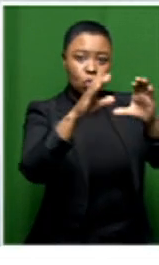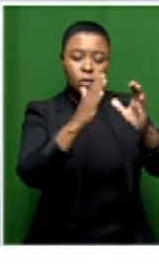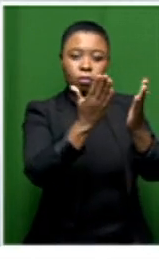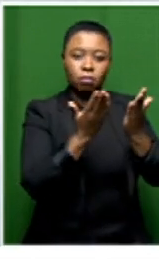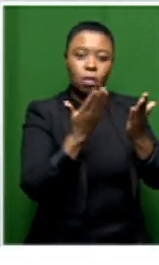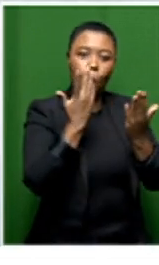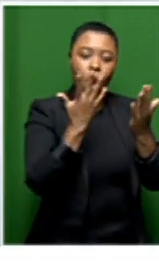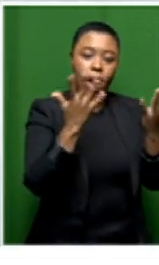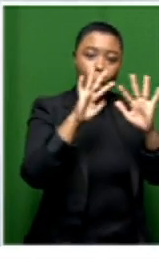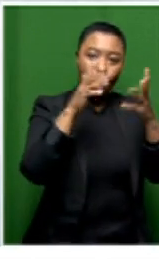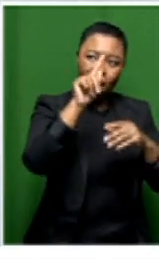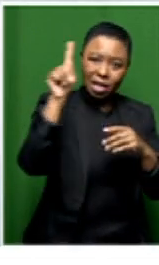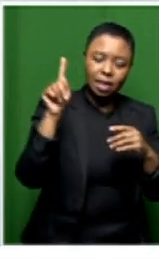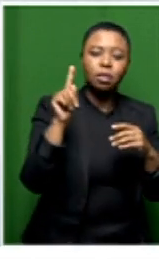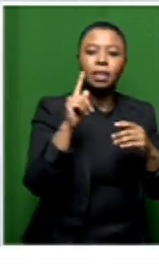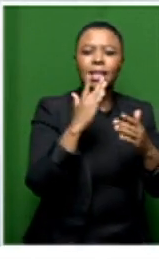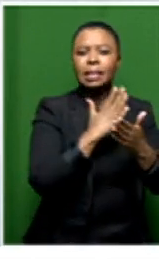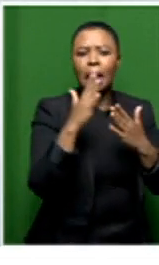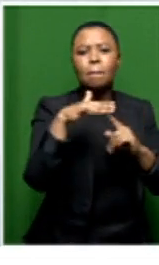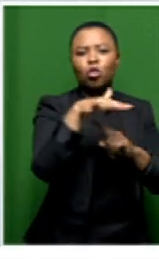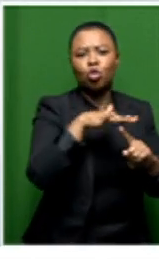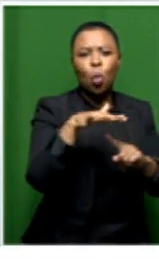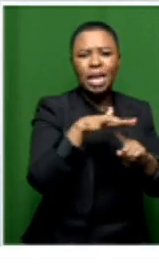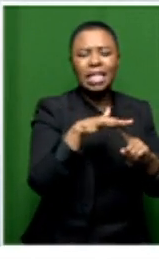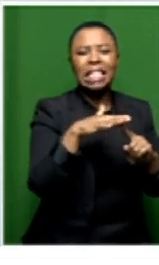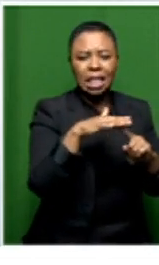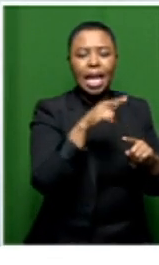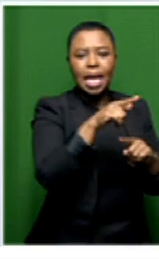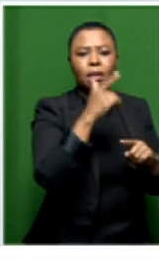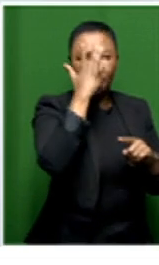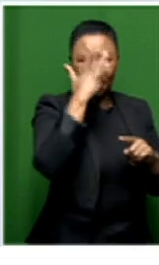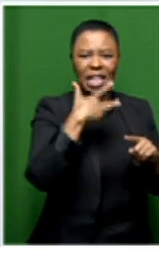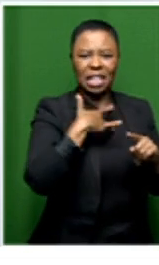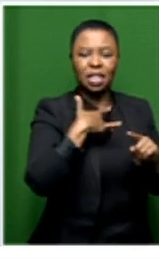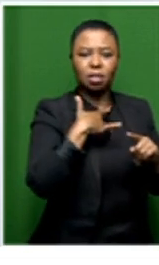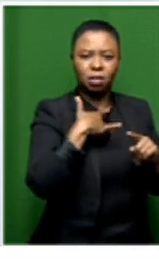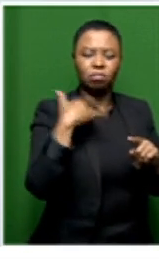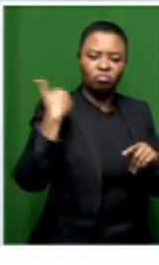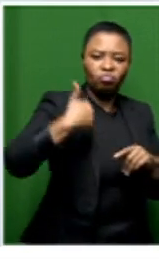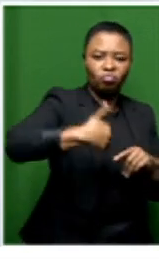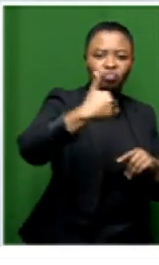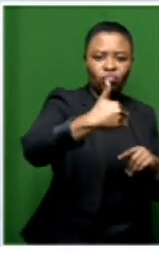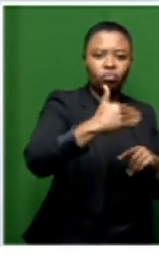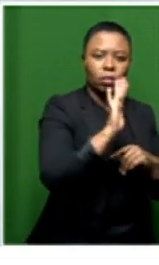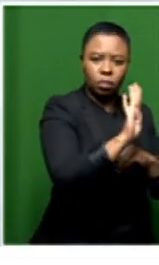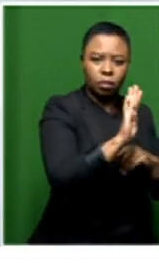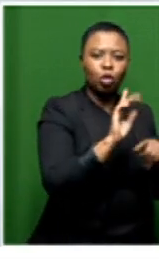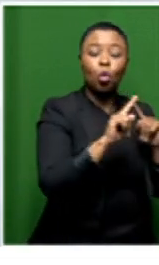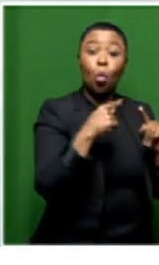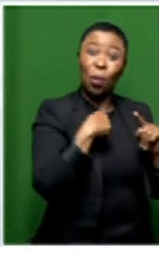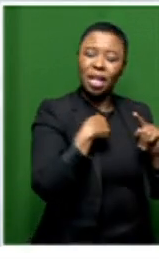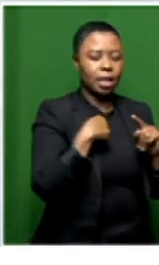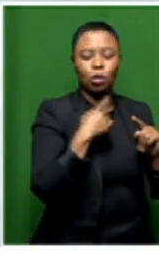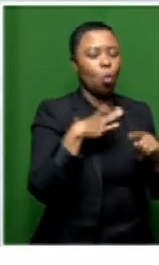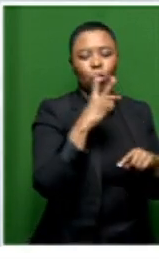world that in some instances it might become a chronic condition and that is definitely not what what we would want to see